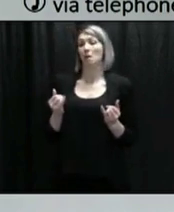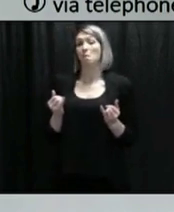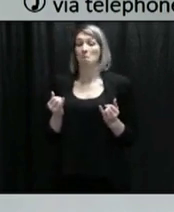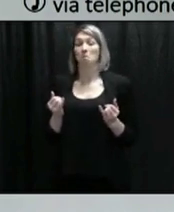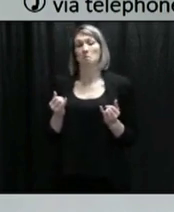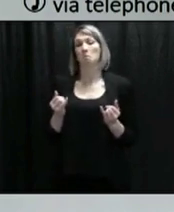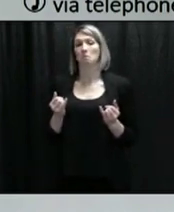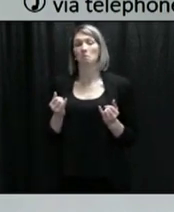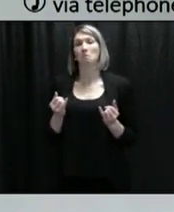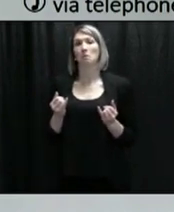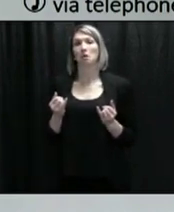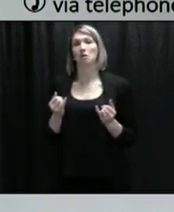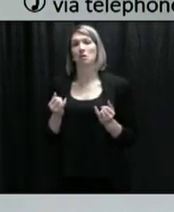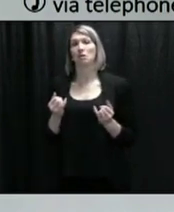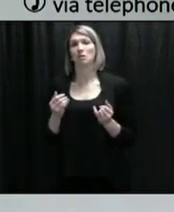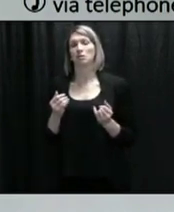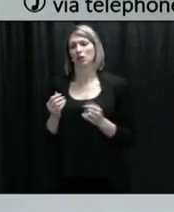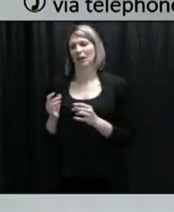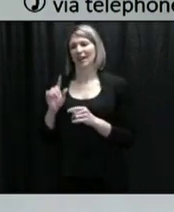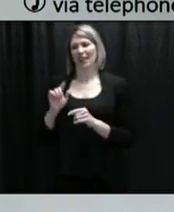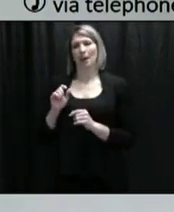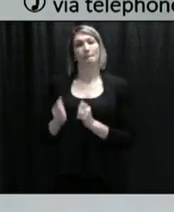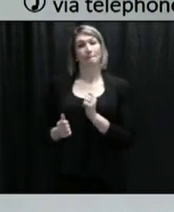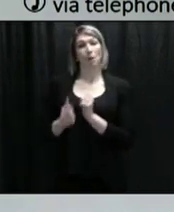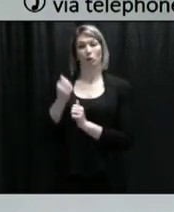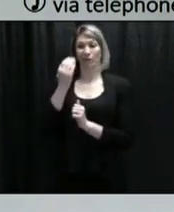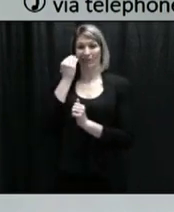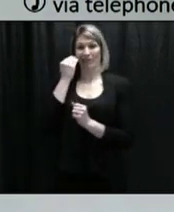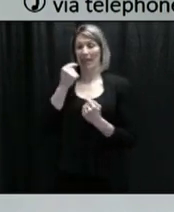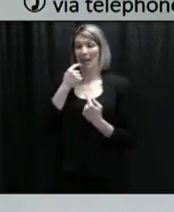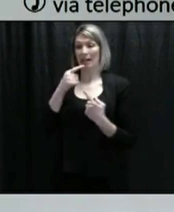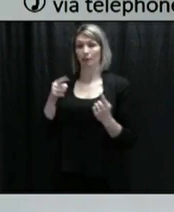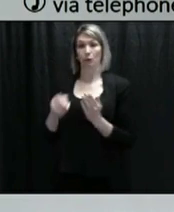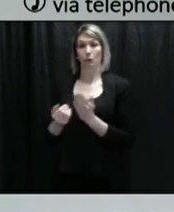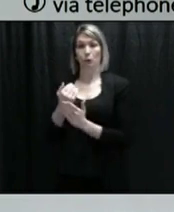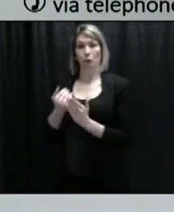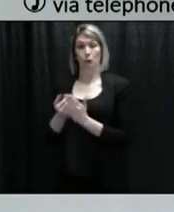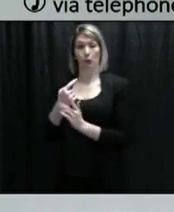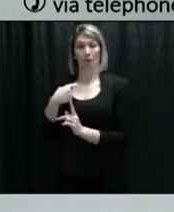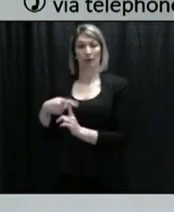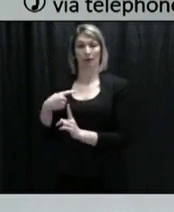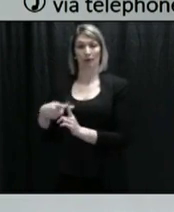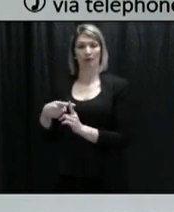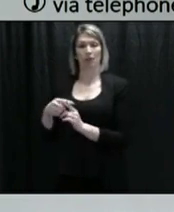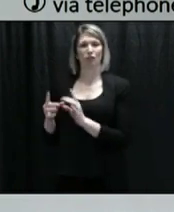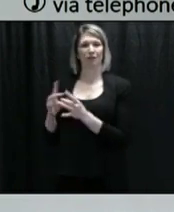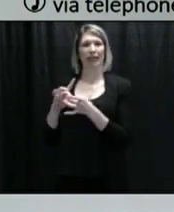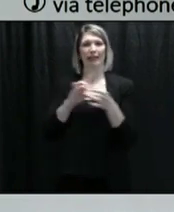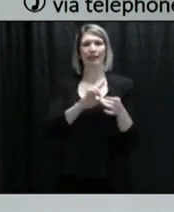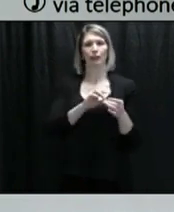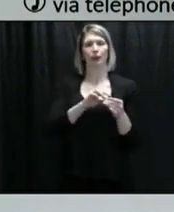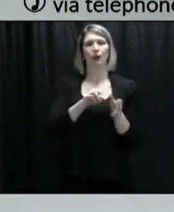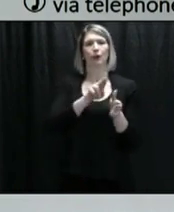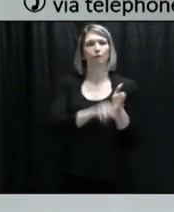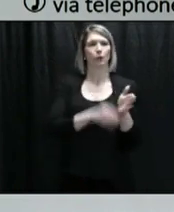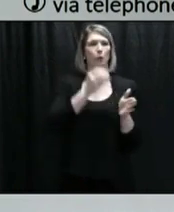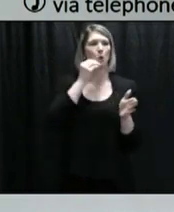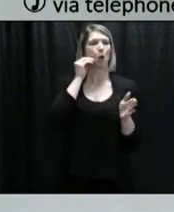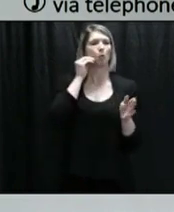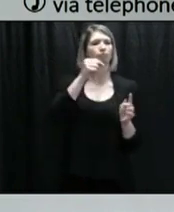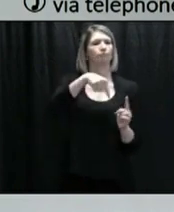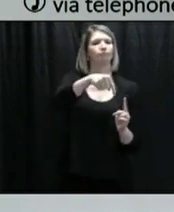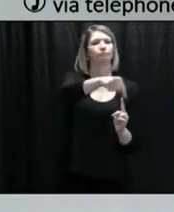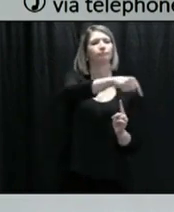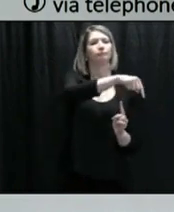majority of these cases is that they've been related to the calls to unit home cluster. So as we are getting further away from